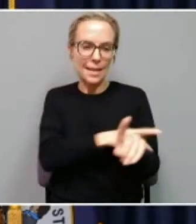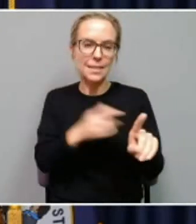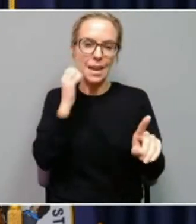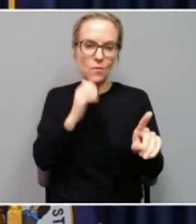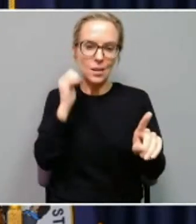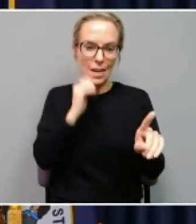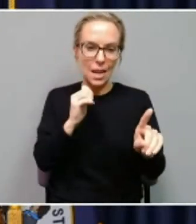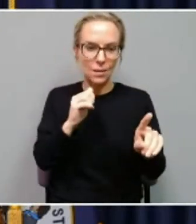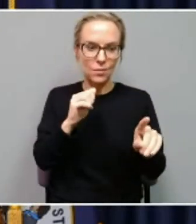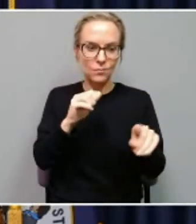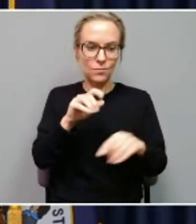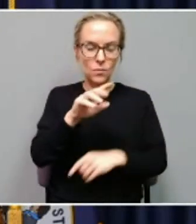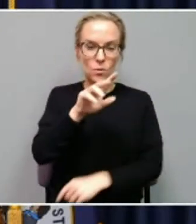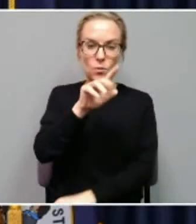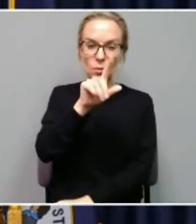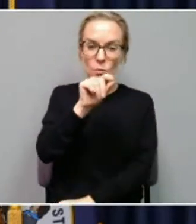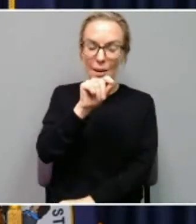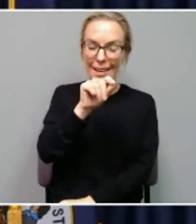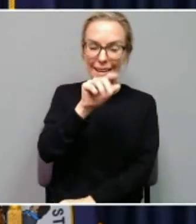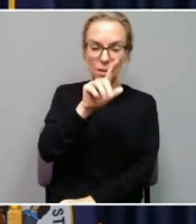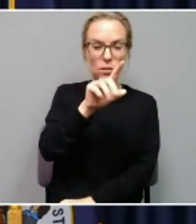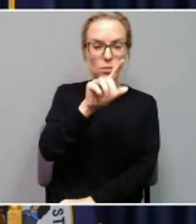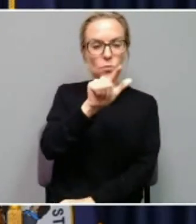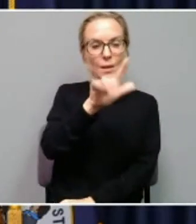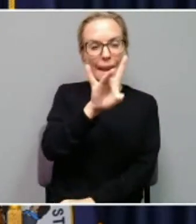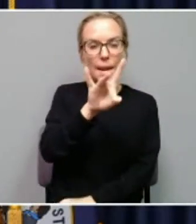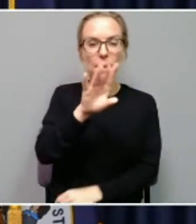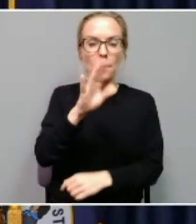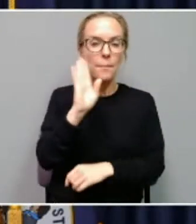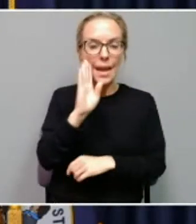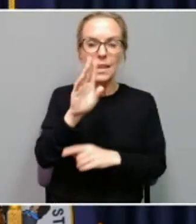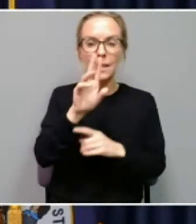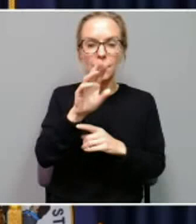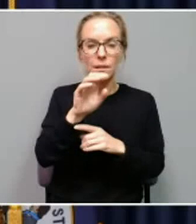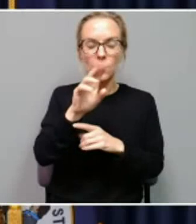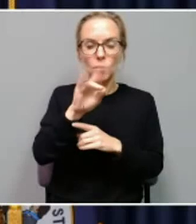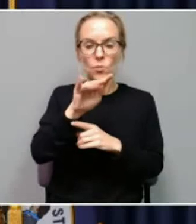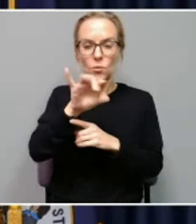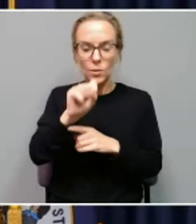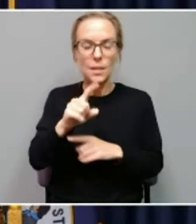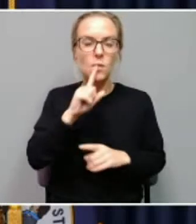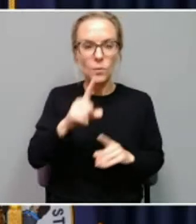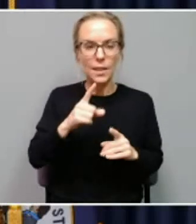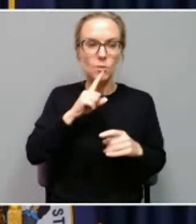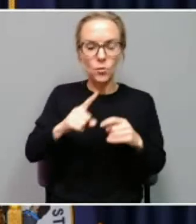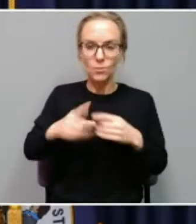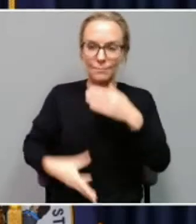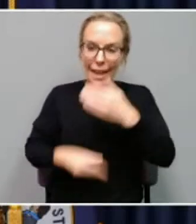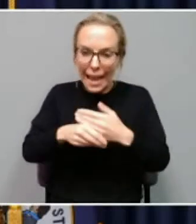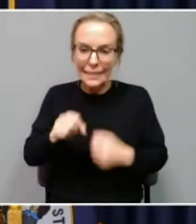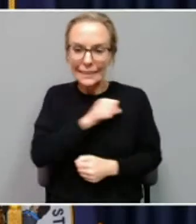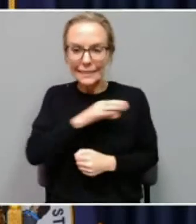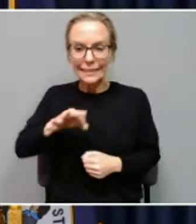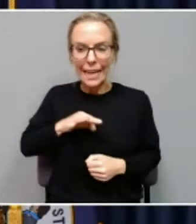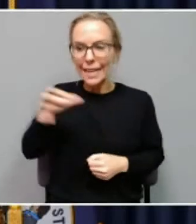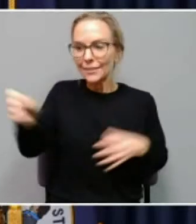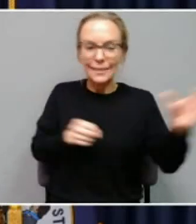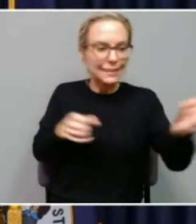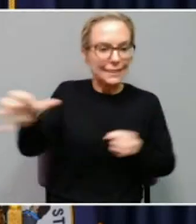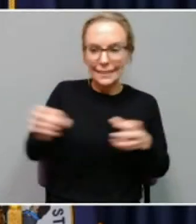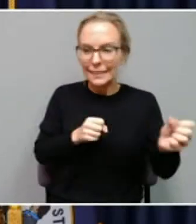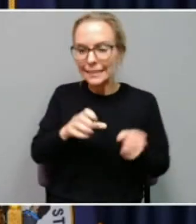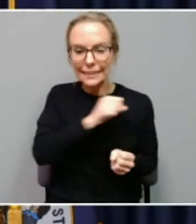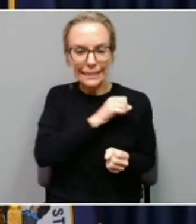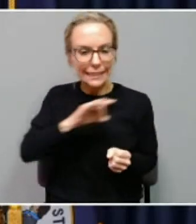-bed ED unit. So, you know, we've pulled, we've extended our staff trying to pull additional staff in. We've done all kinds of